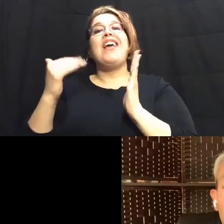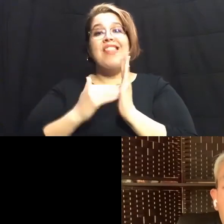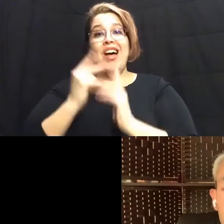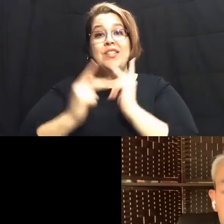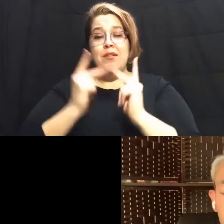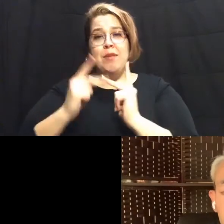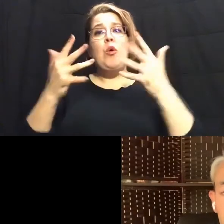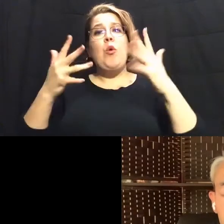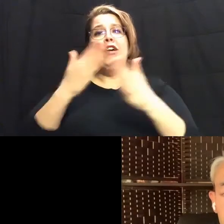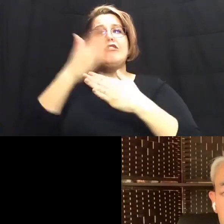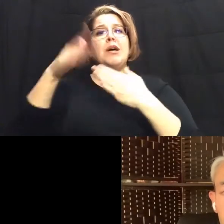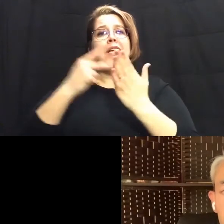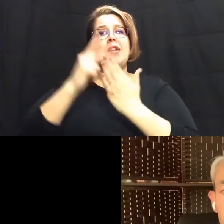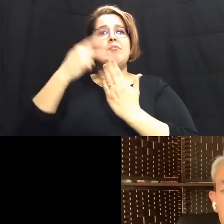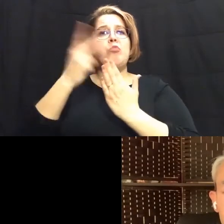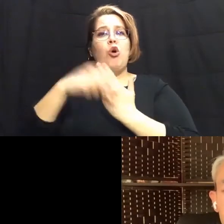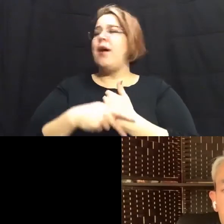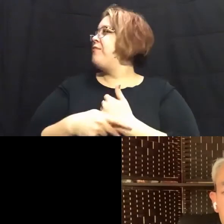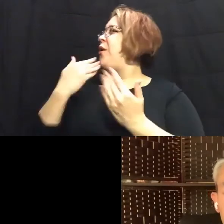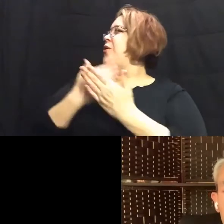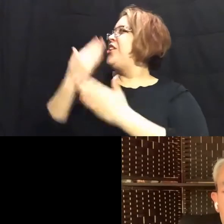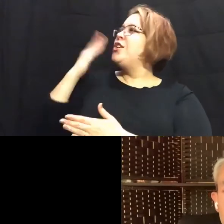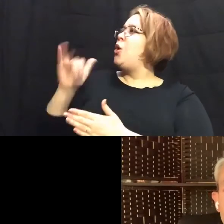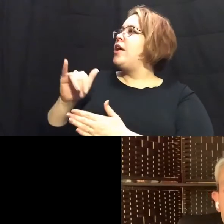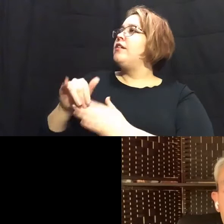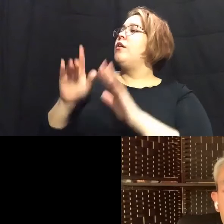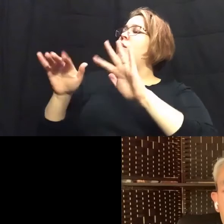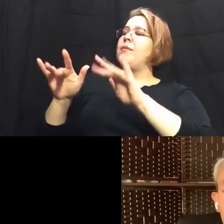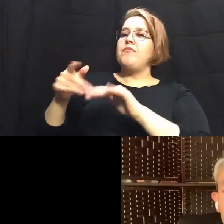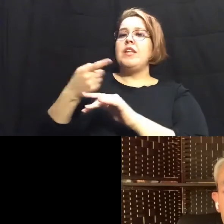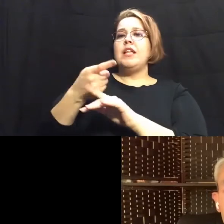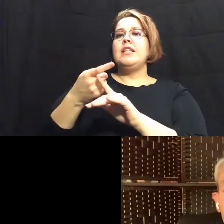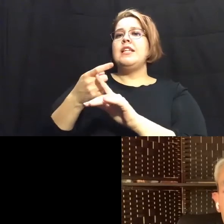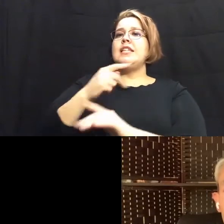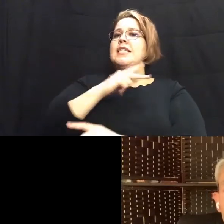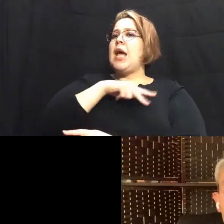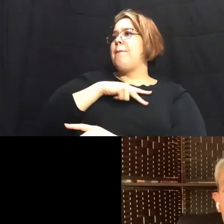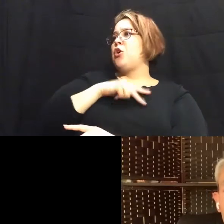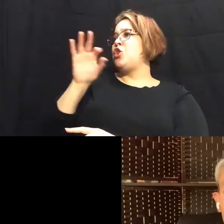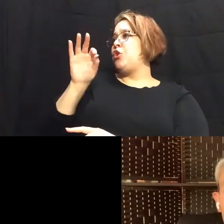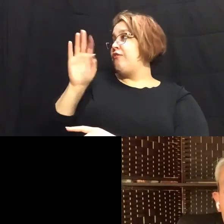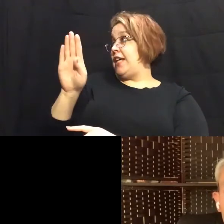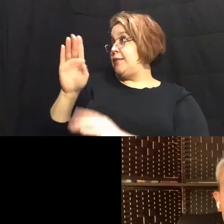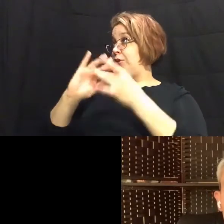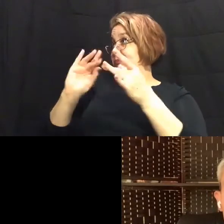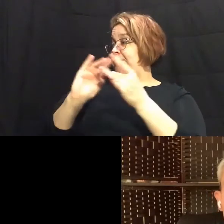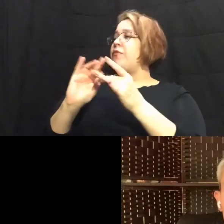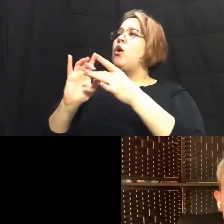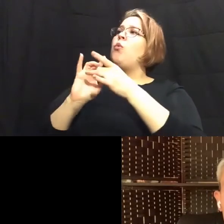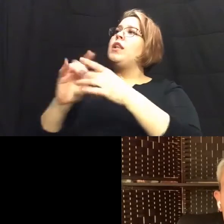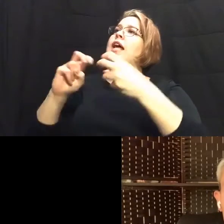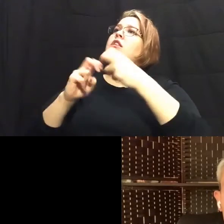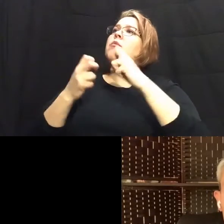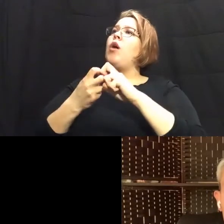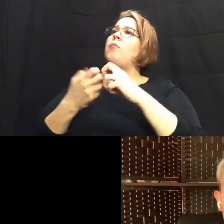pipeline already that's good news okay um this is from a person on facebook mayor concerning the problem we